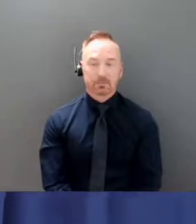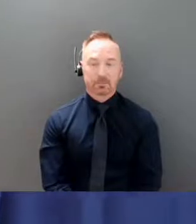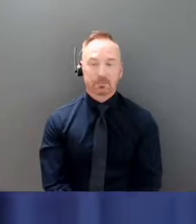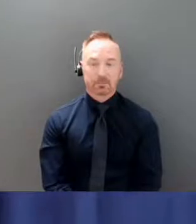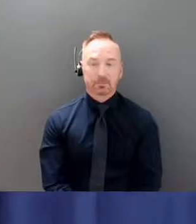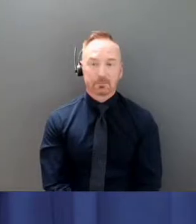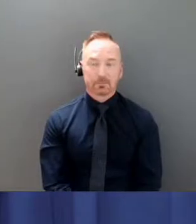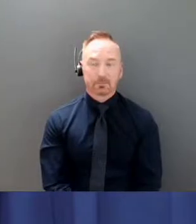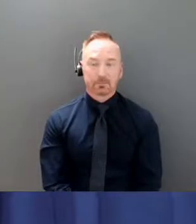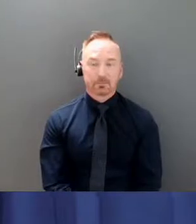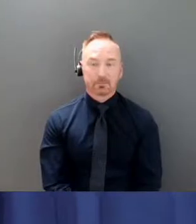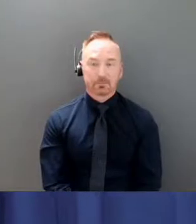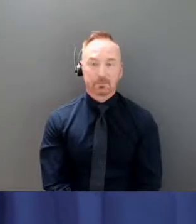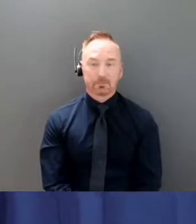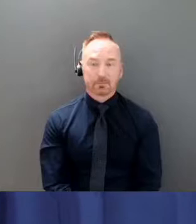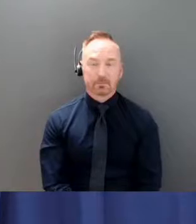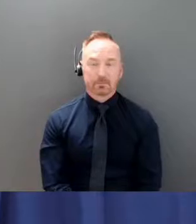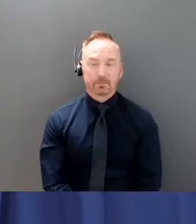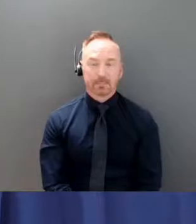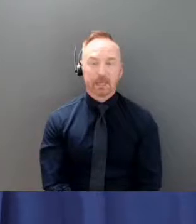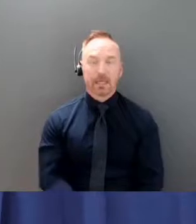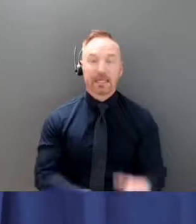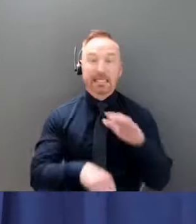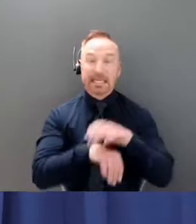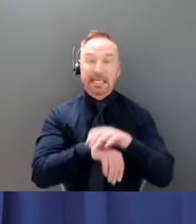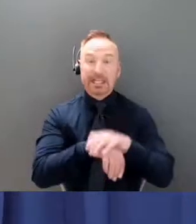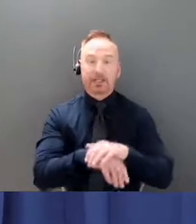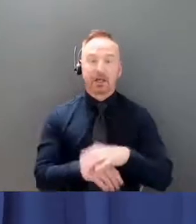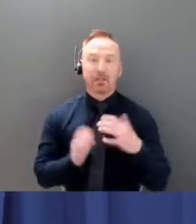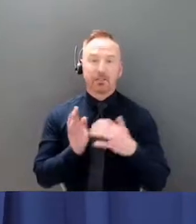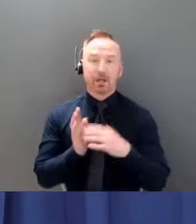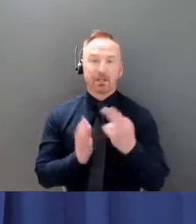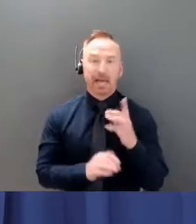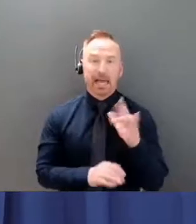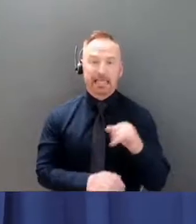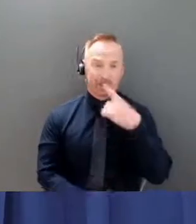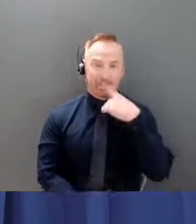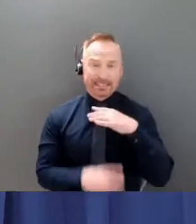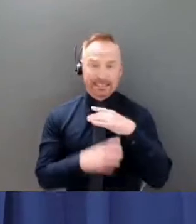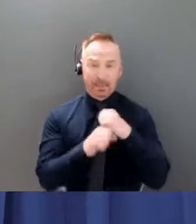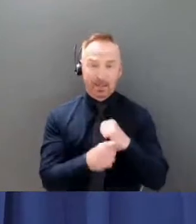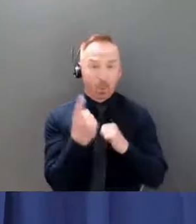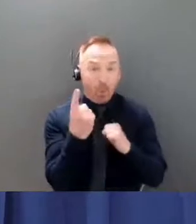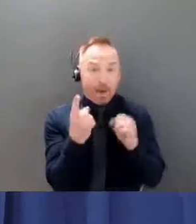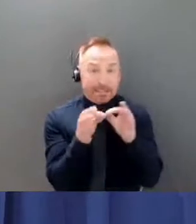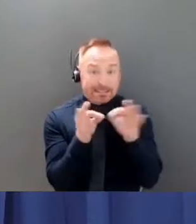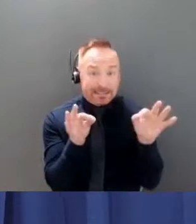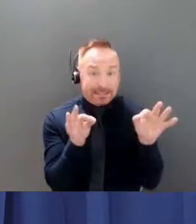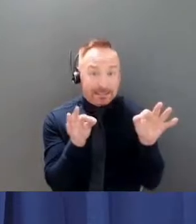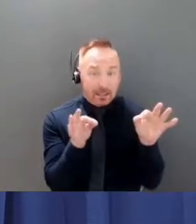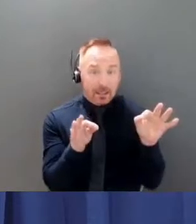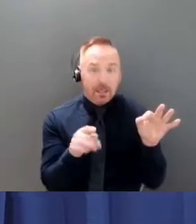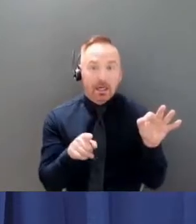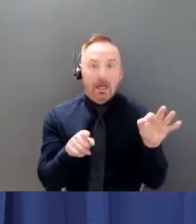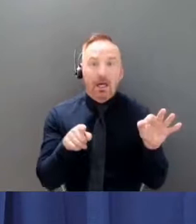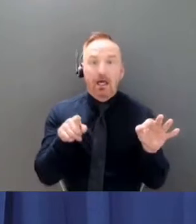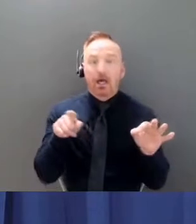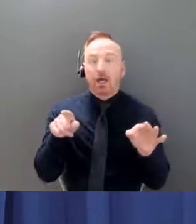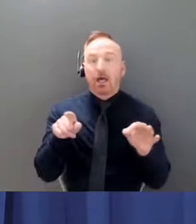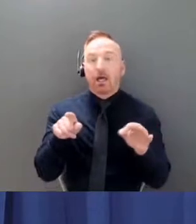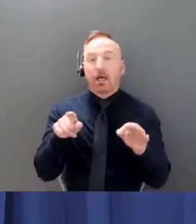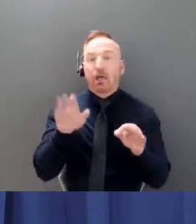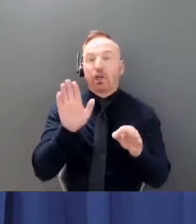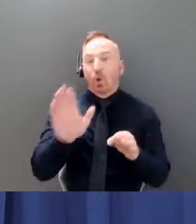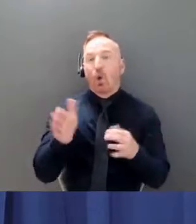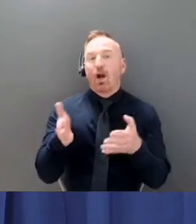So, Dr. Hanley, can you summarize in one sentence what is your ask for Yukoners to make sure